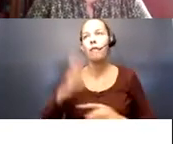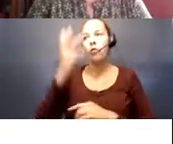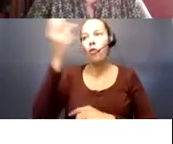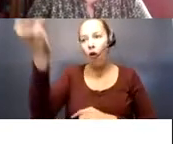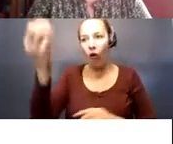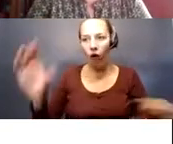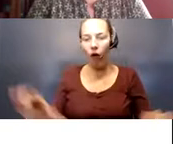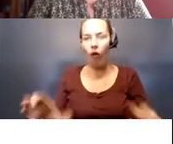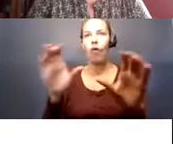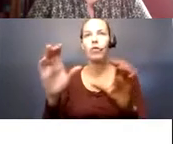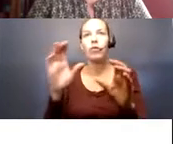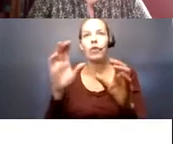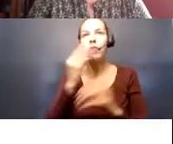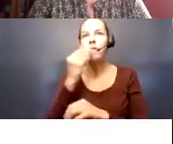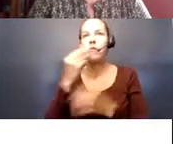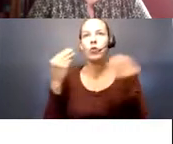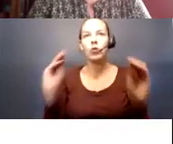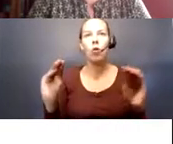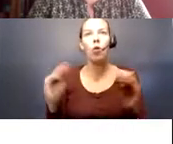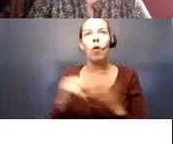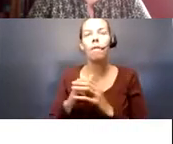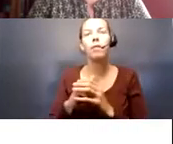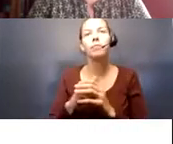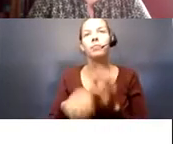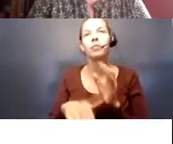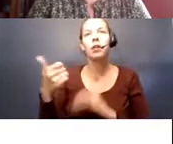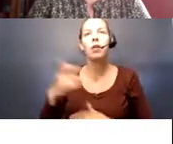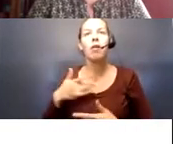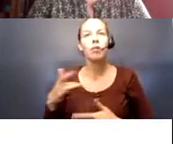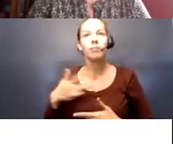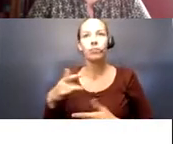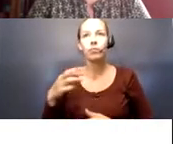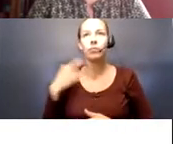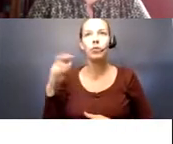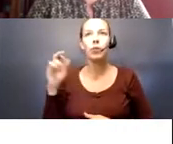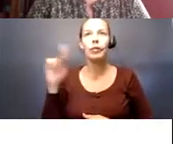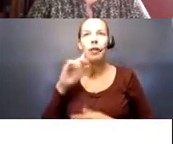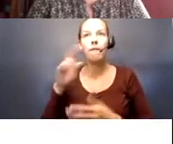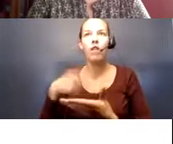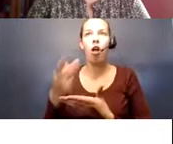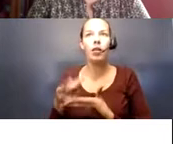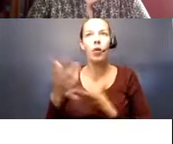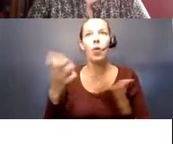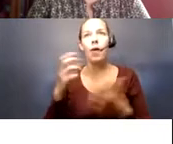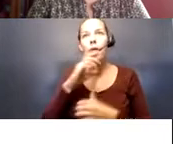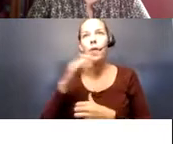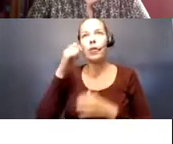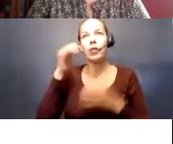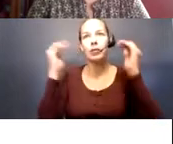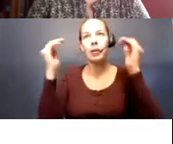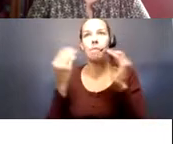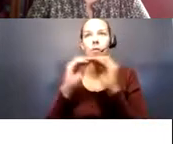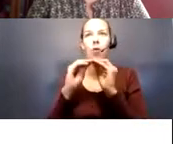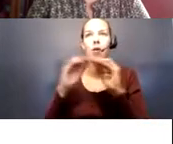to the grocery store. The other concern is, is the risk of falling. So, we want older adults to be physically active